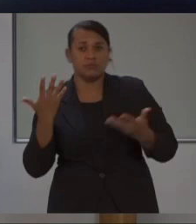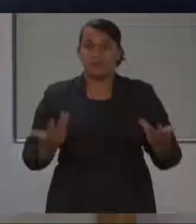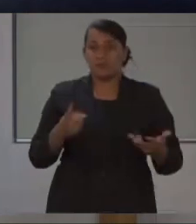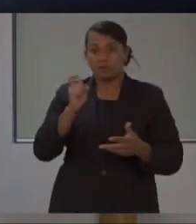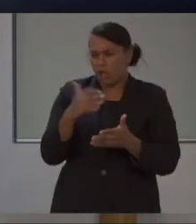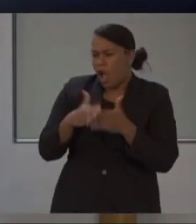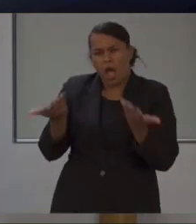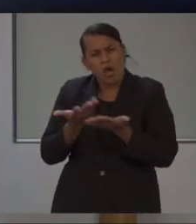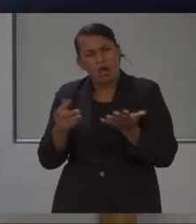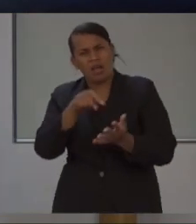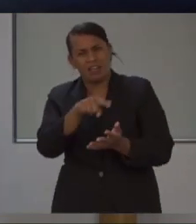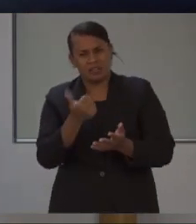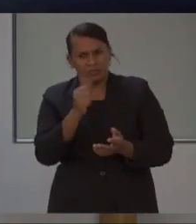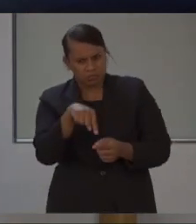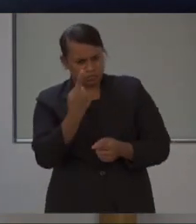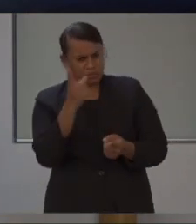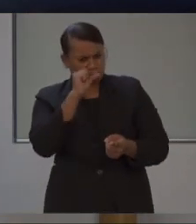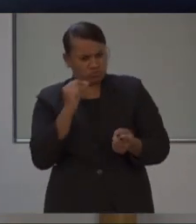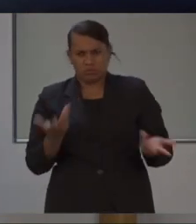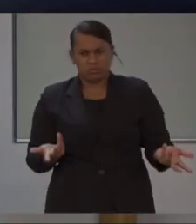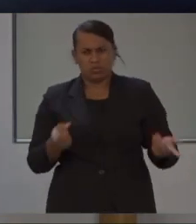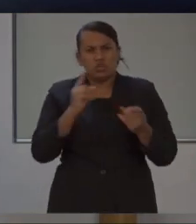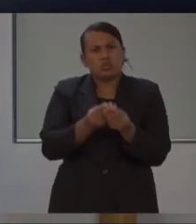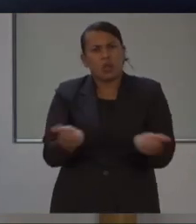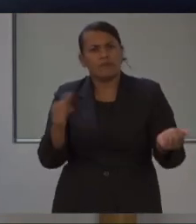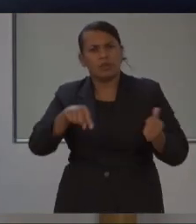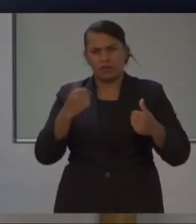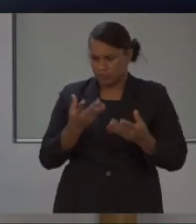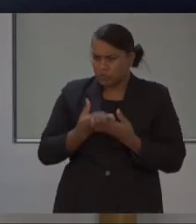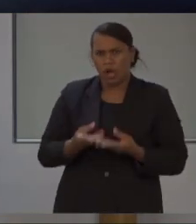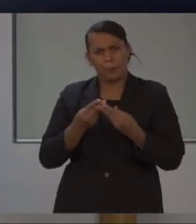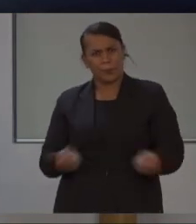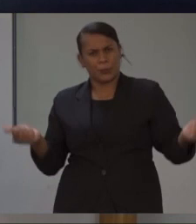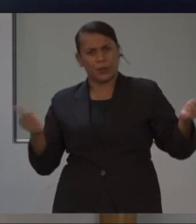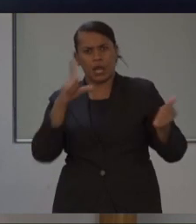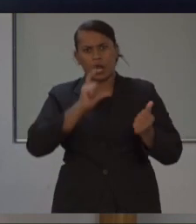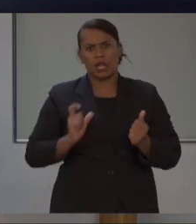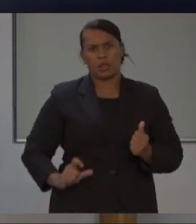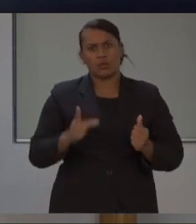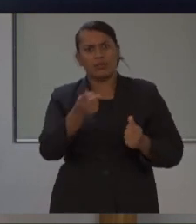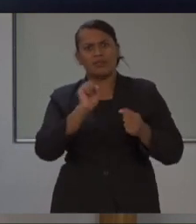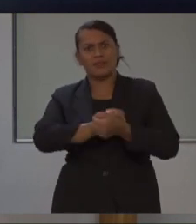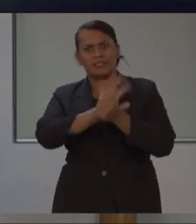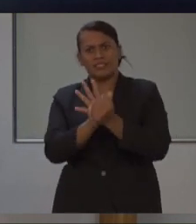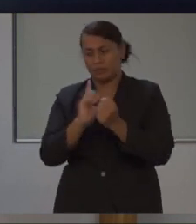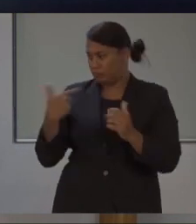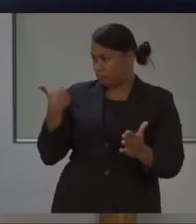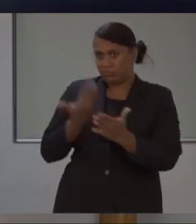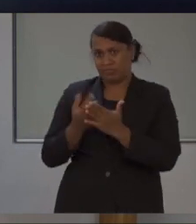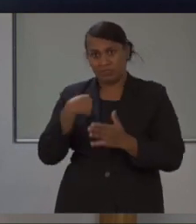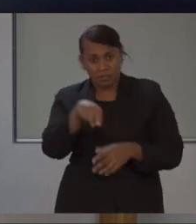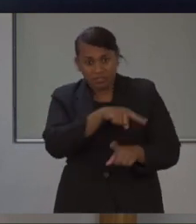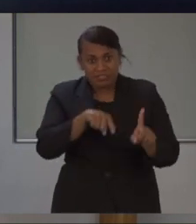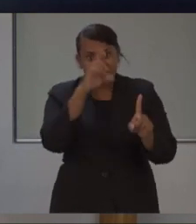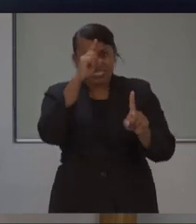their well-being. Only in the past few days have our patients begun finally testing negative